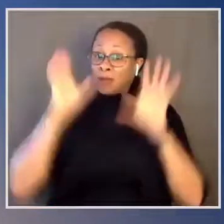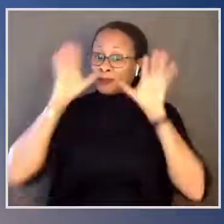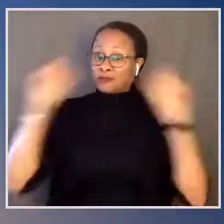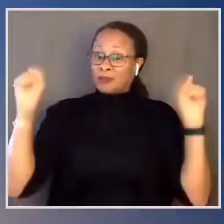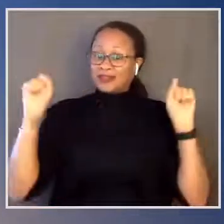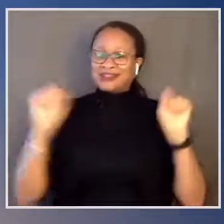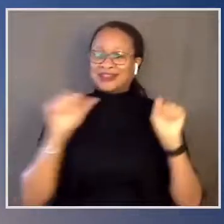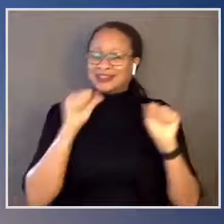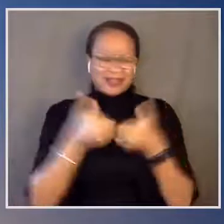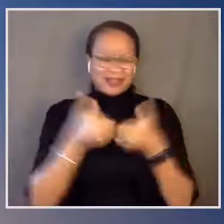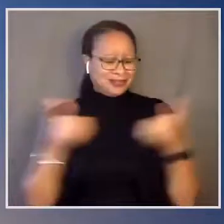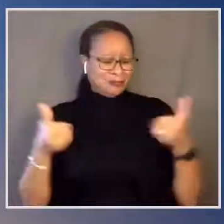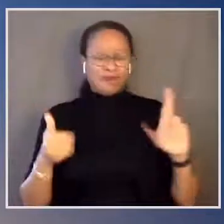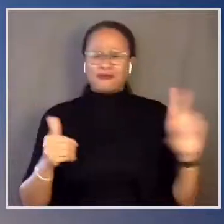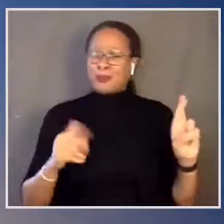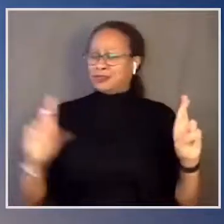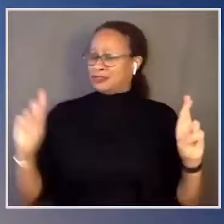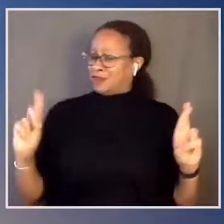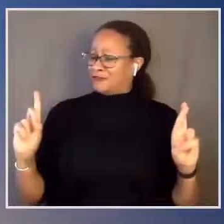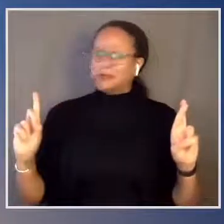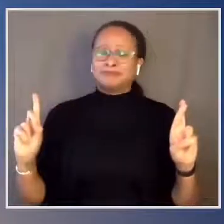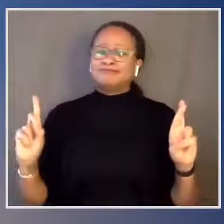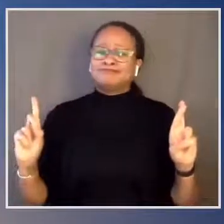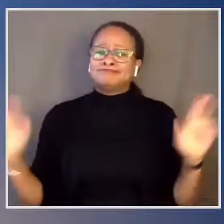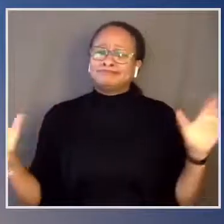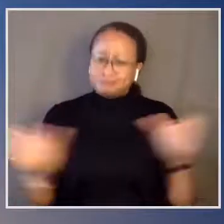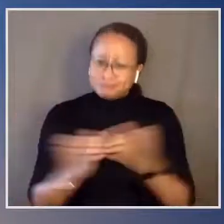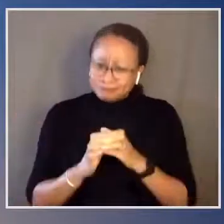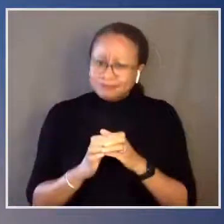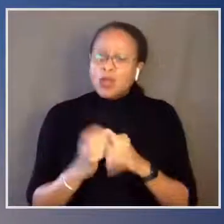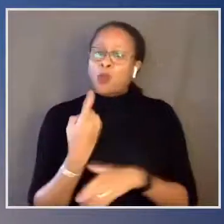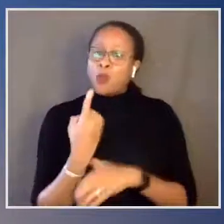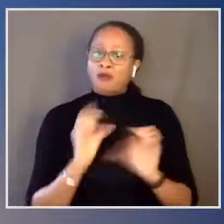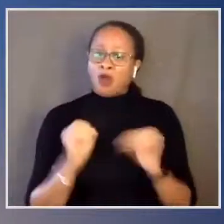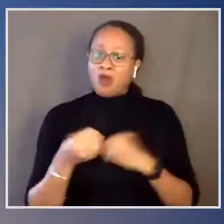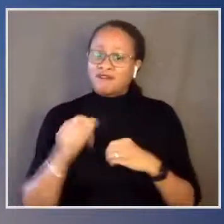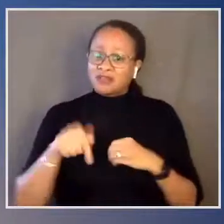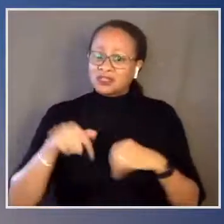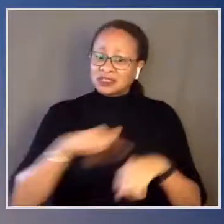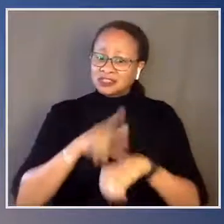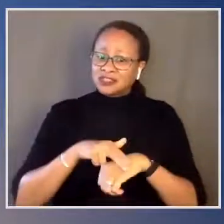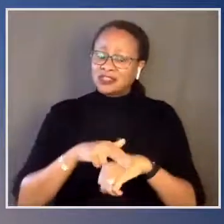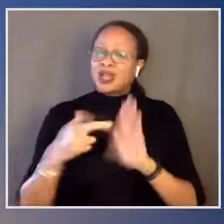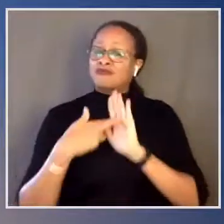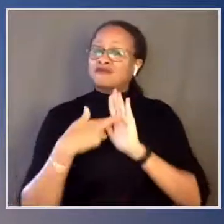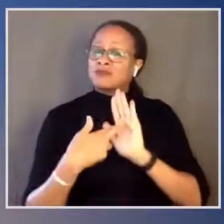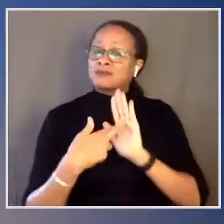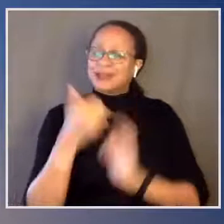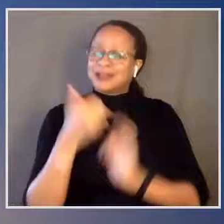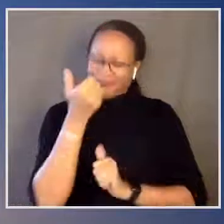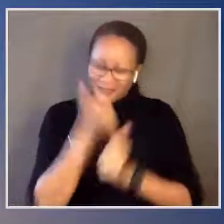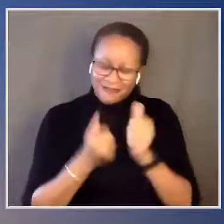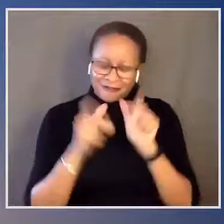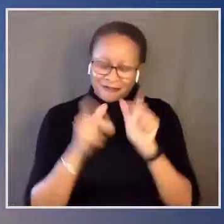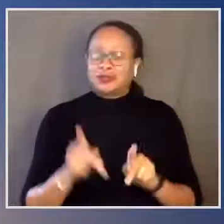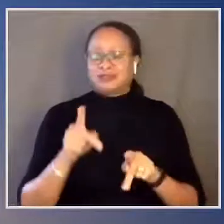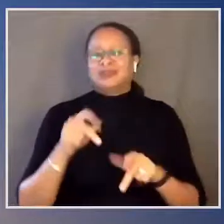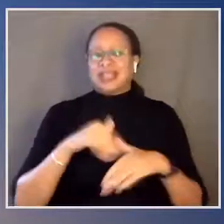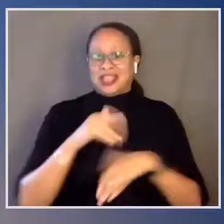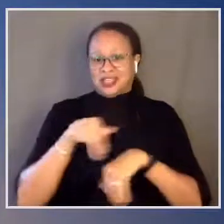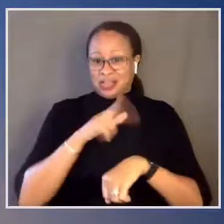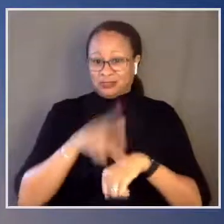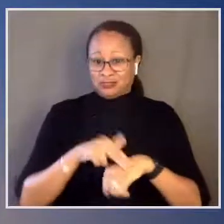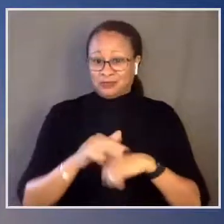institution. It's the one office in this nation that represents everyone. And it